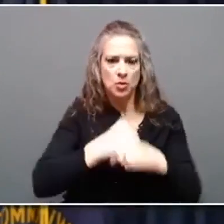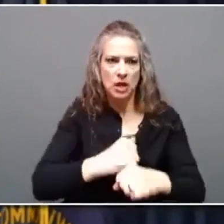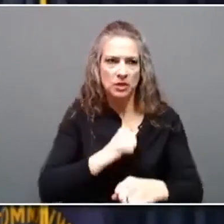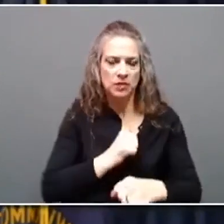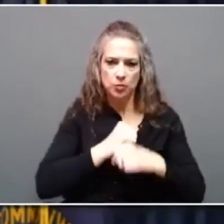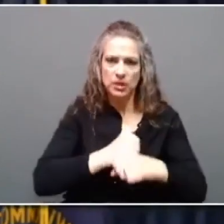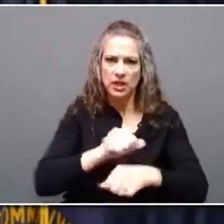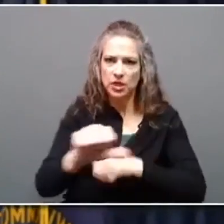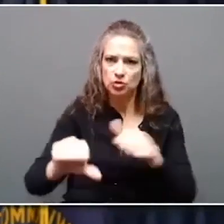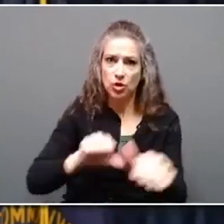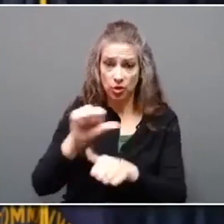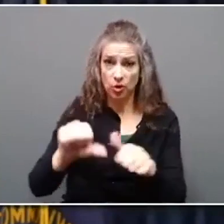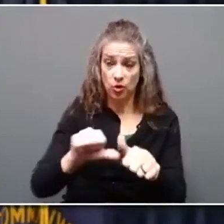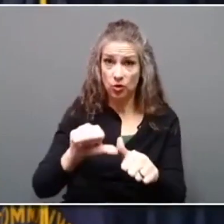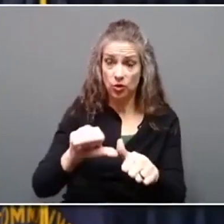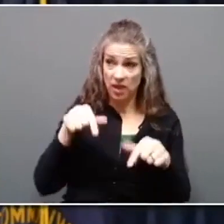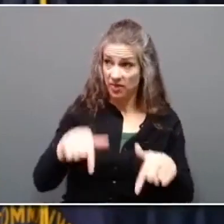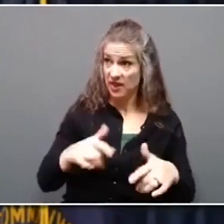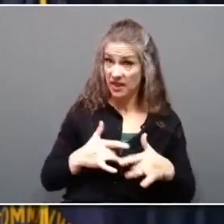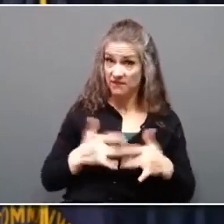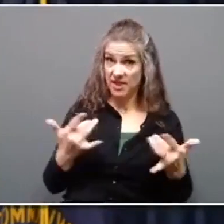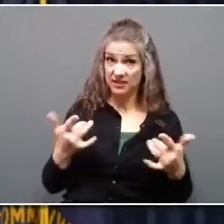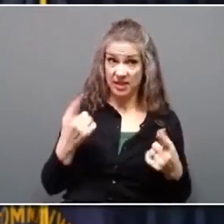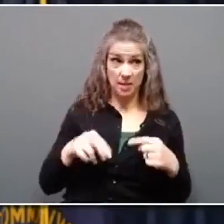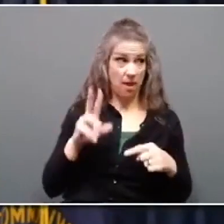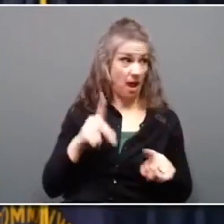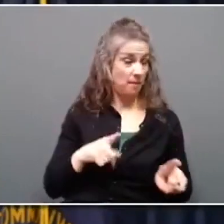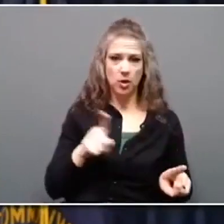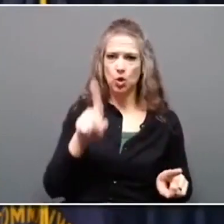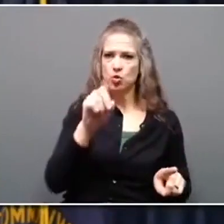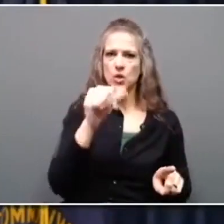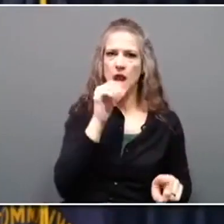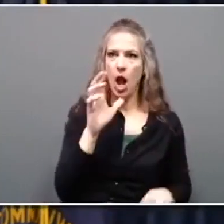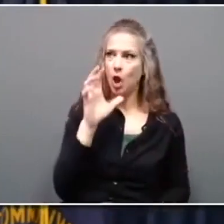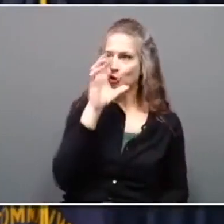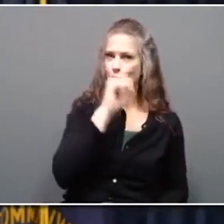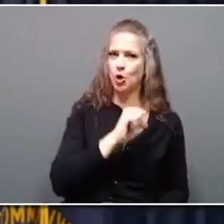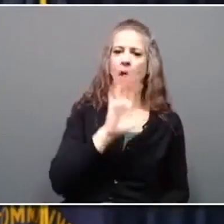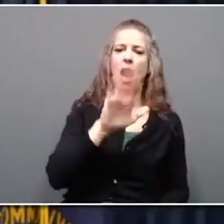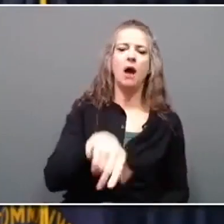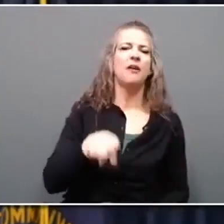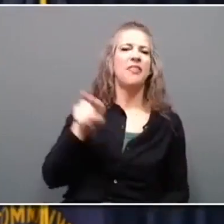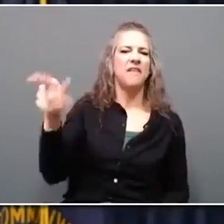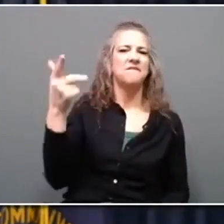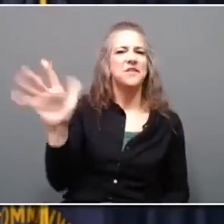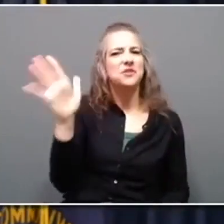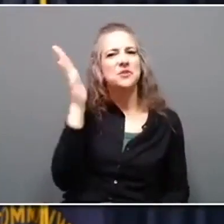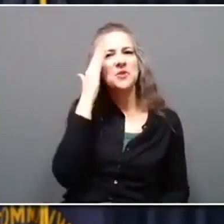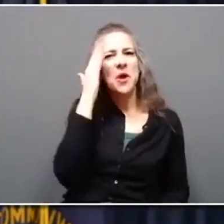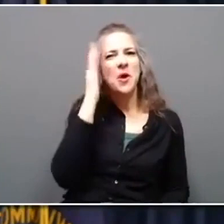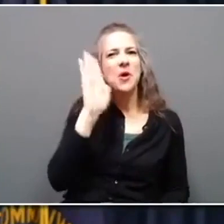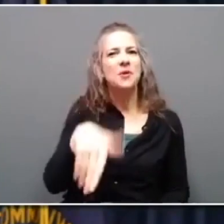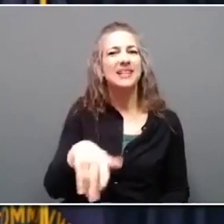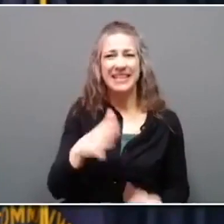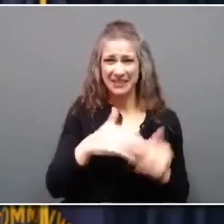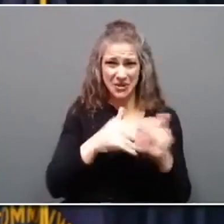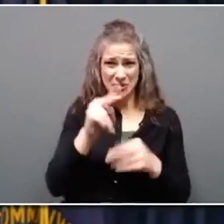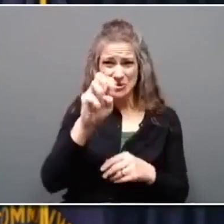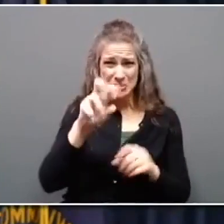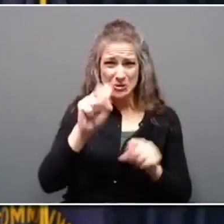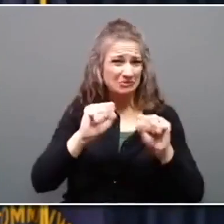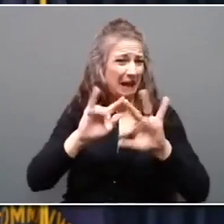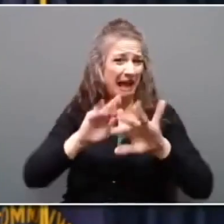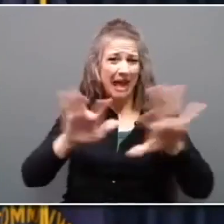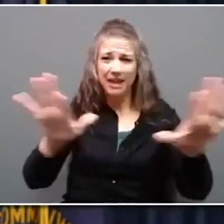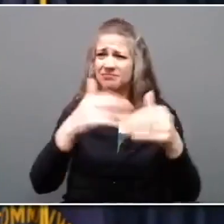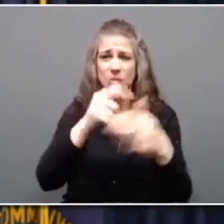remember, as one of these events is coming up, don't assume your loved one or your friends have heard about it, even if it's all over the news. Make sure you call